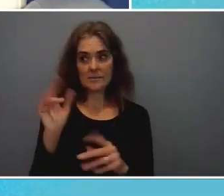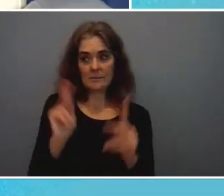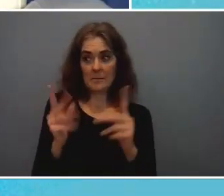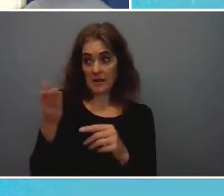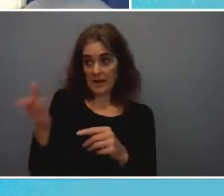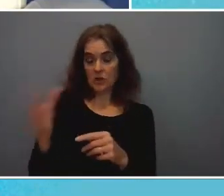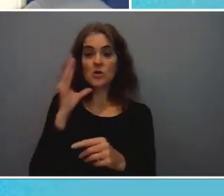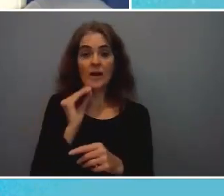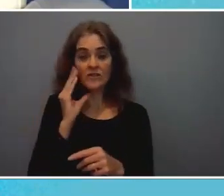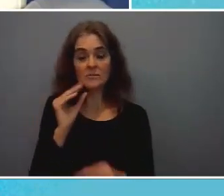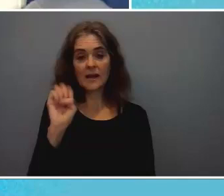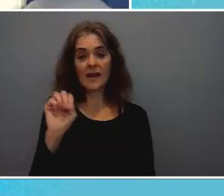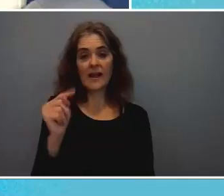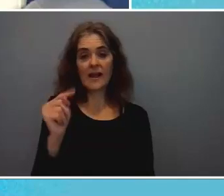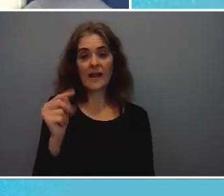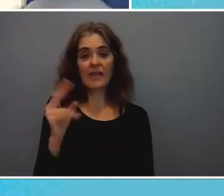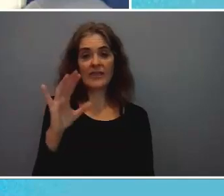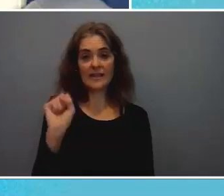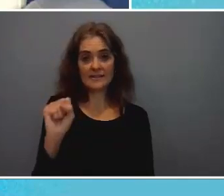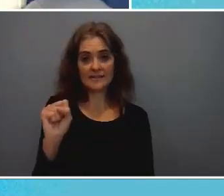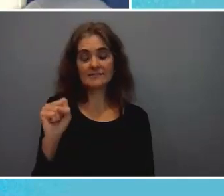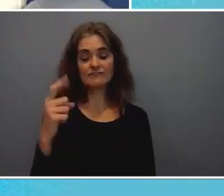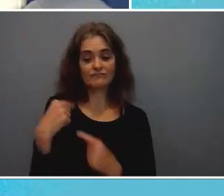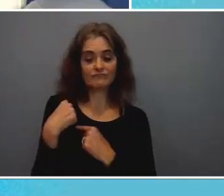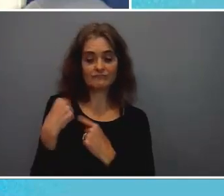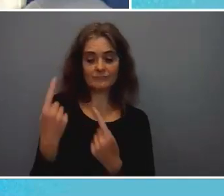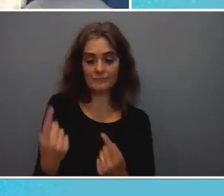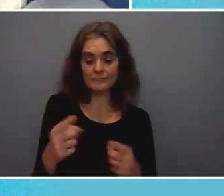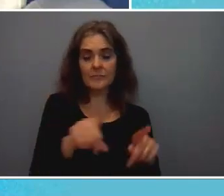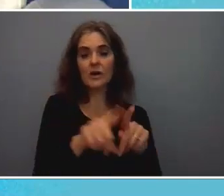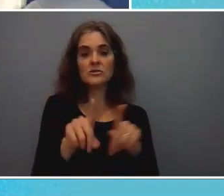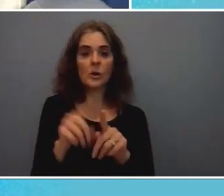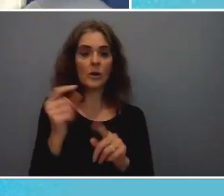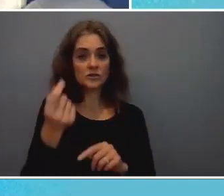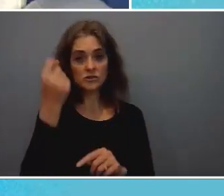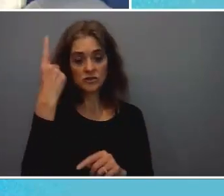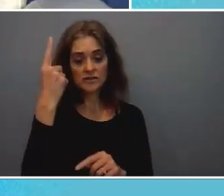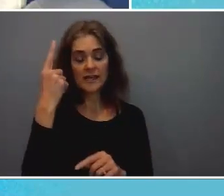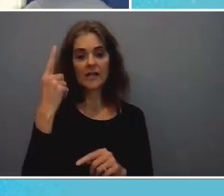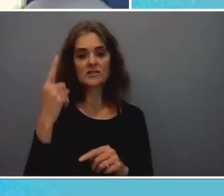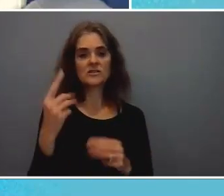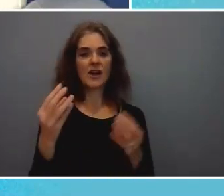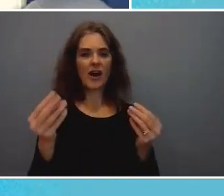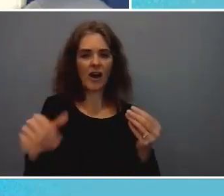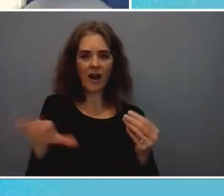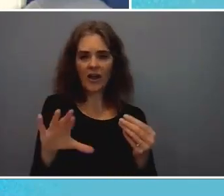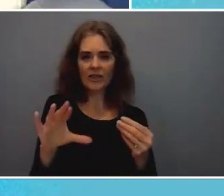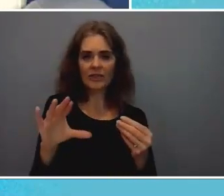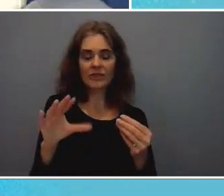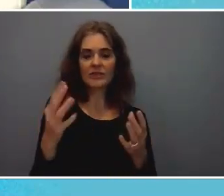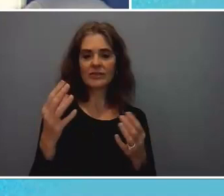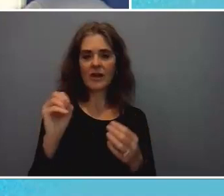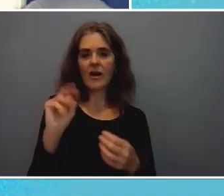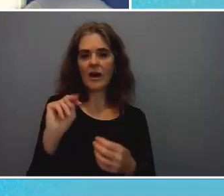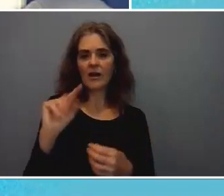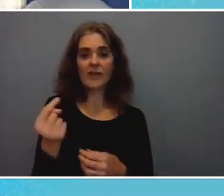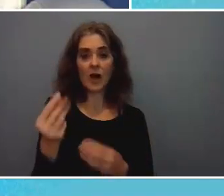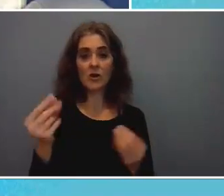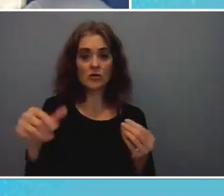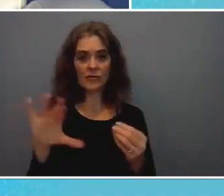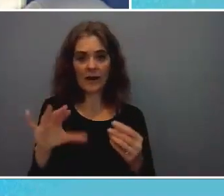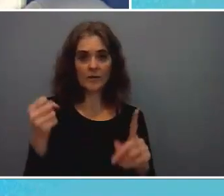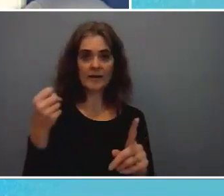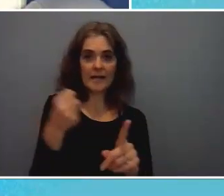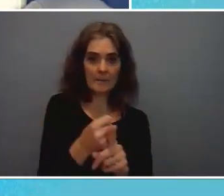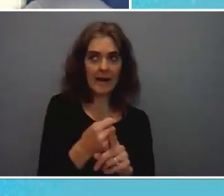ethic in ethics but also understand the on the ground impacts that's a real opportunity to start a conversation i